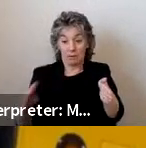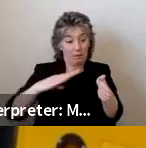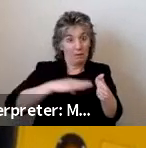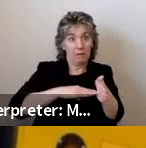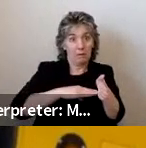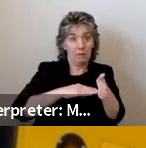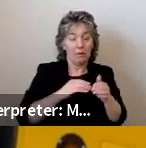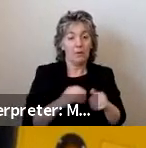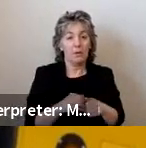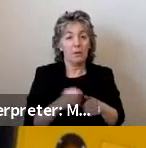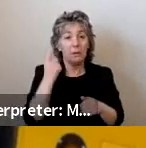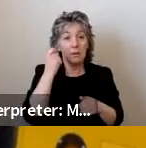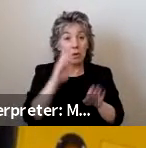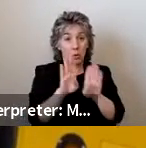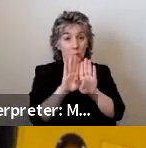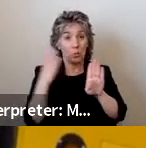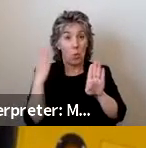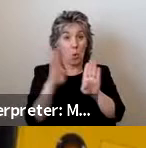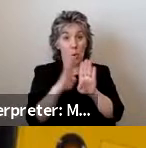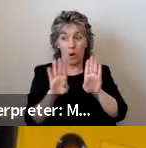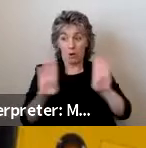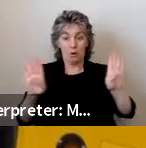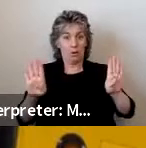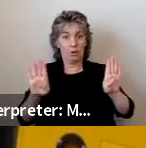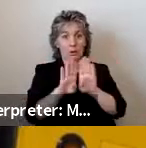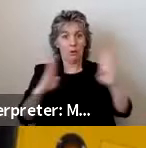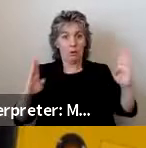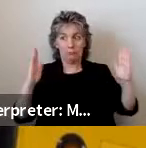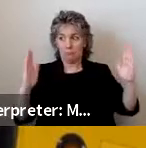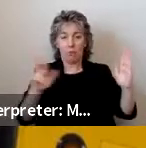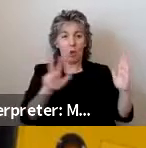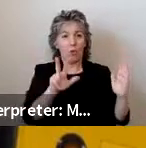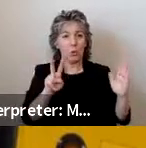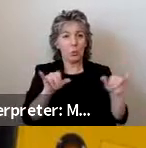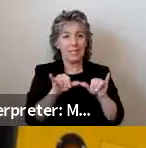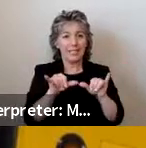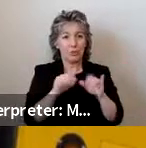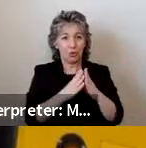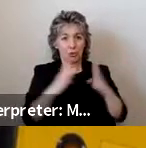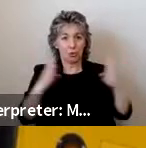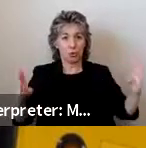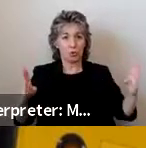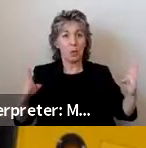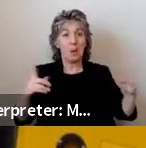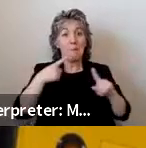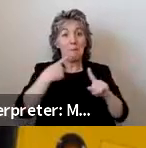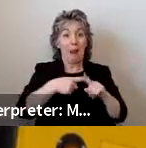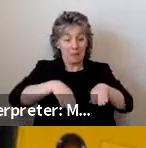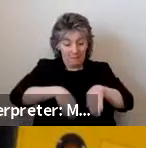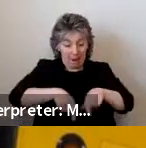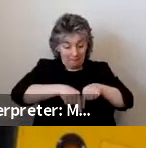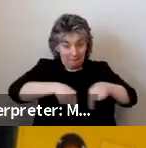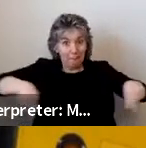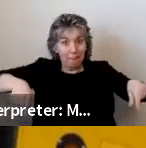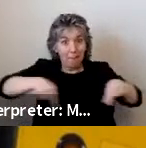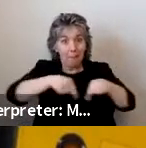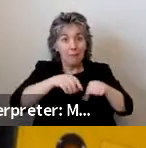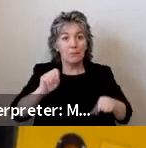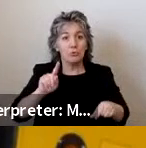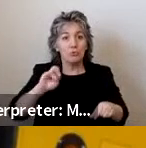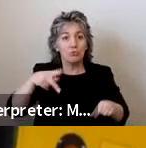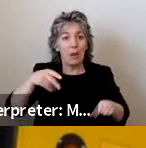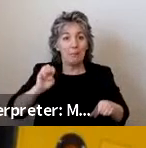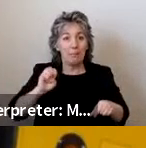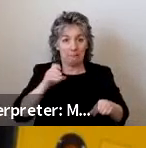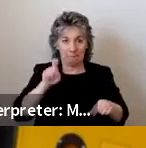should be 32 inches wide minimum and have a stripe along the bottom marking the edge of the doorway. Also keep in mind, your